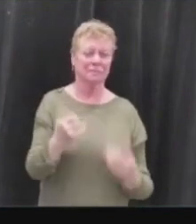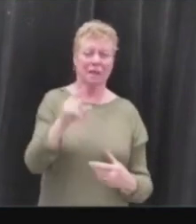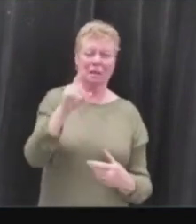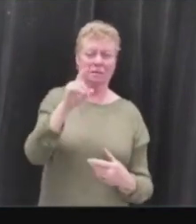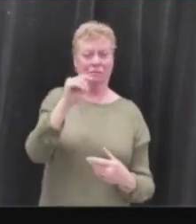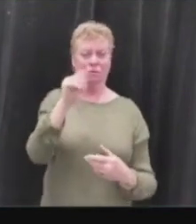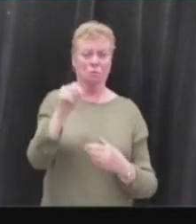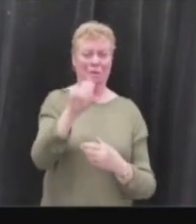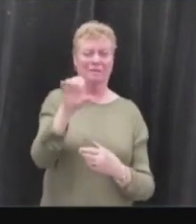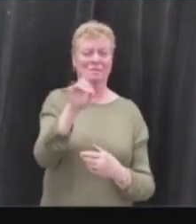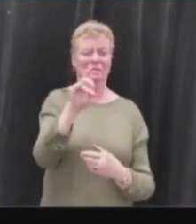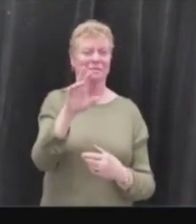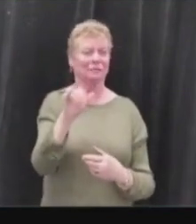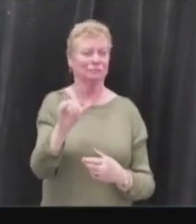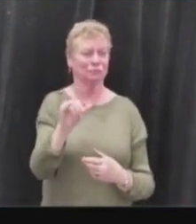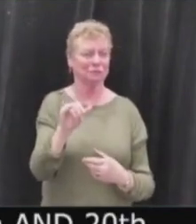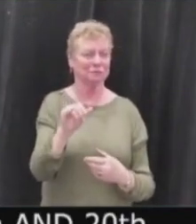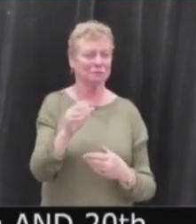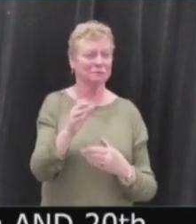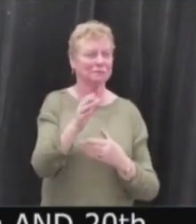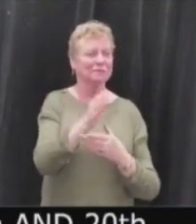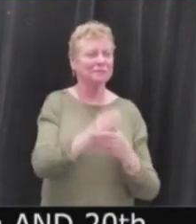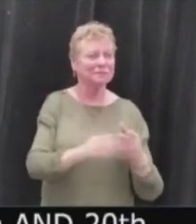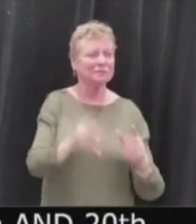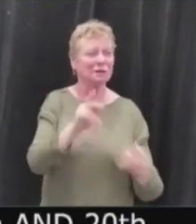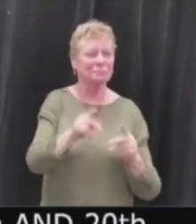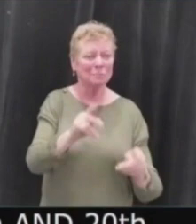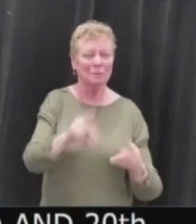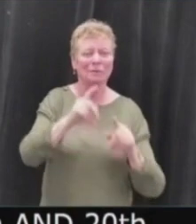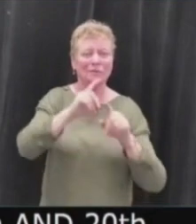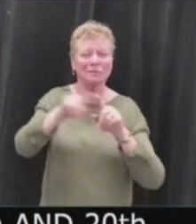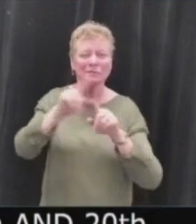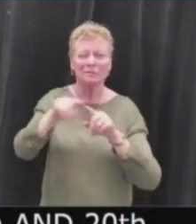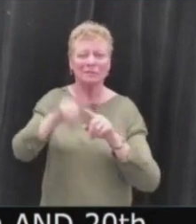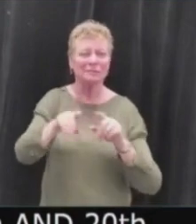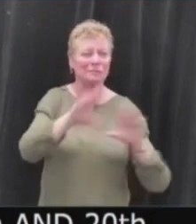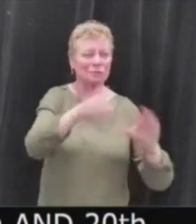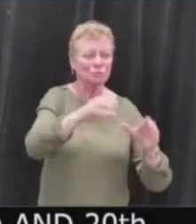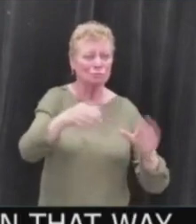when certain ethnic groups were looked upon that way and had property seized.